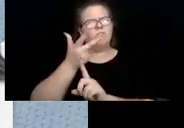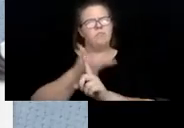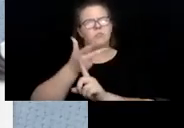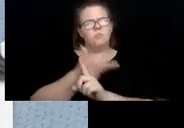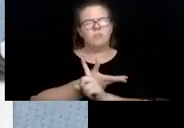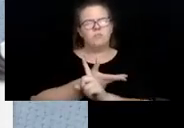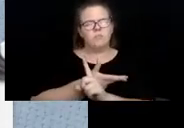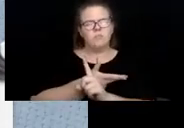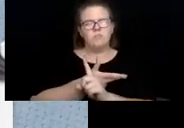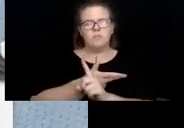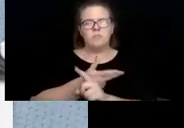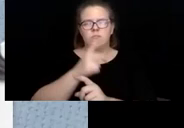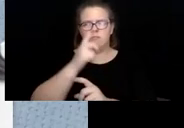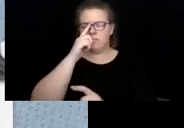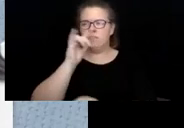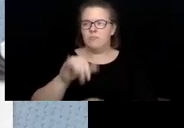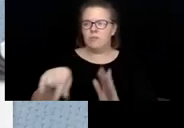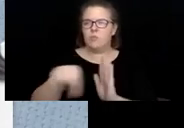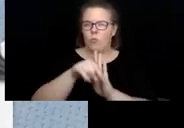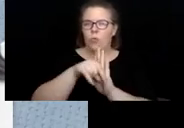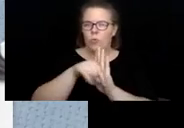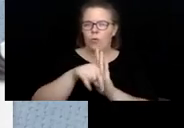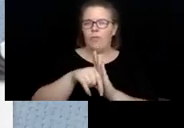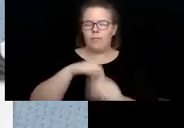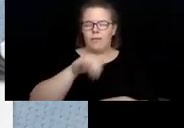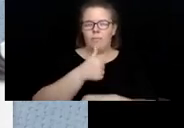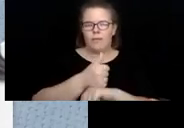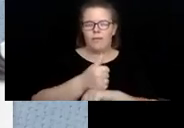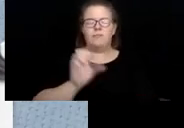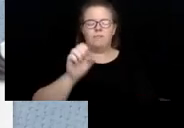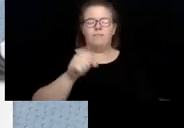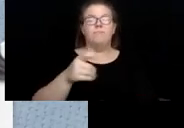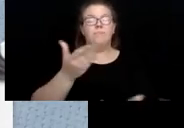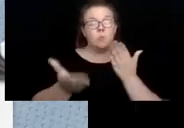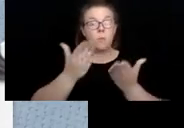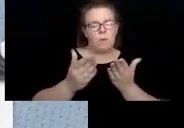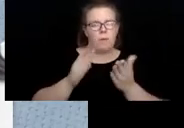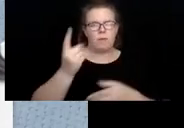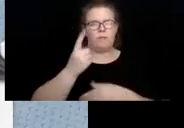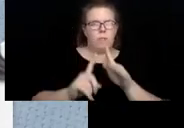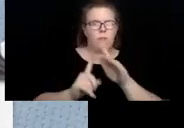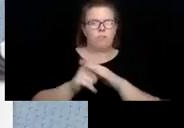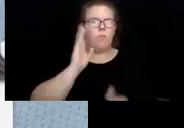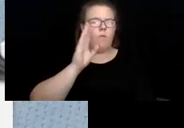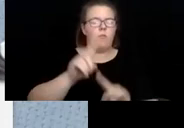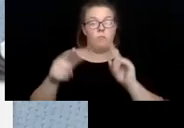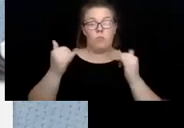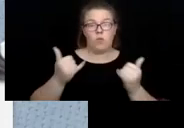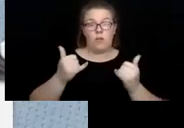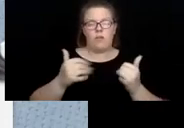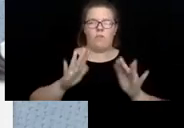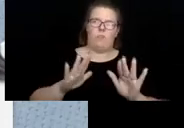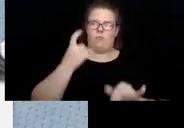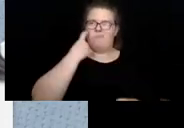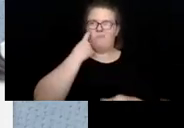quarter, that would be quarterly, right? Quarterly basis. So there may be something in the future. But right now, in fact, I just had a